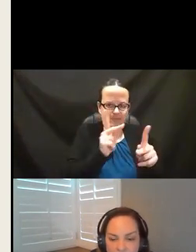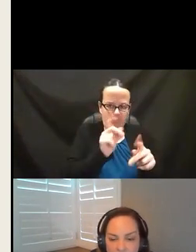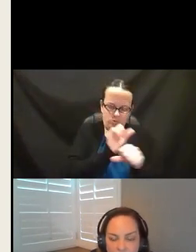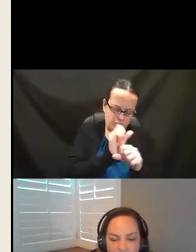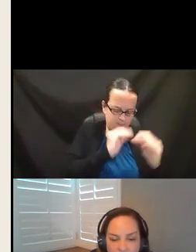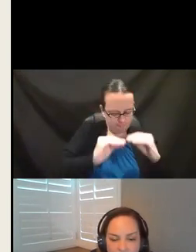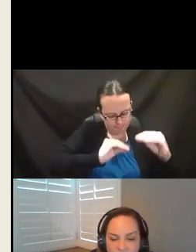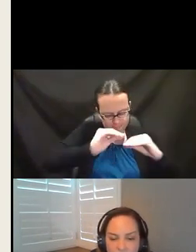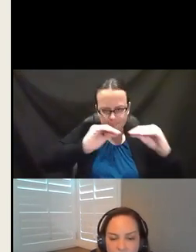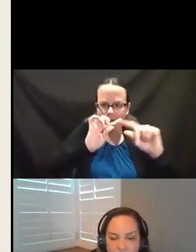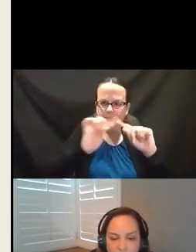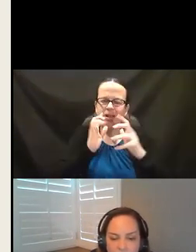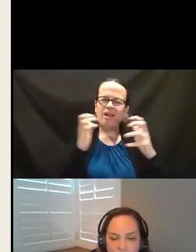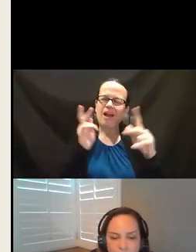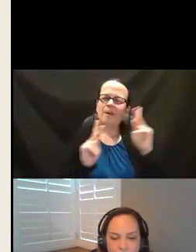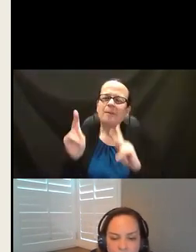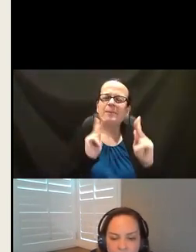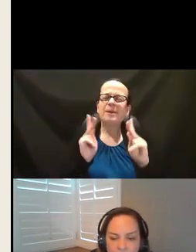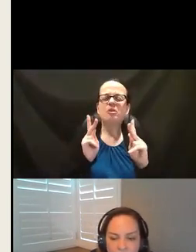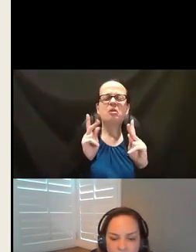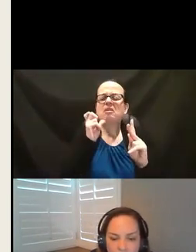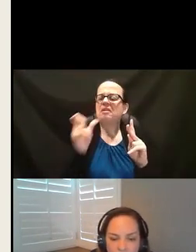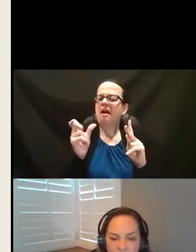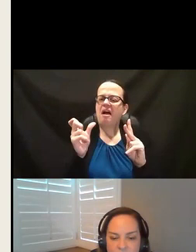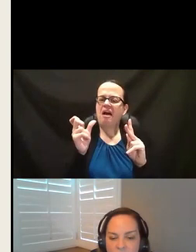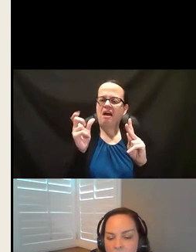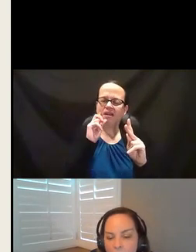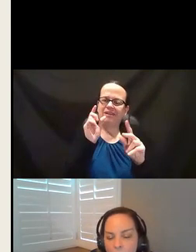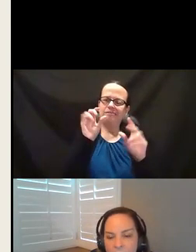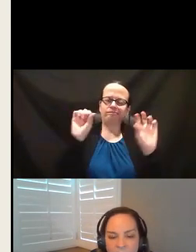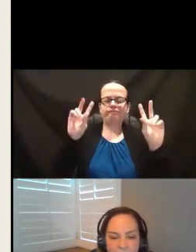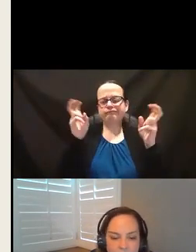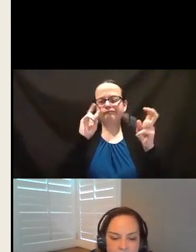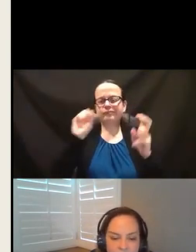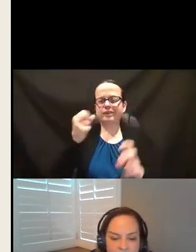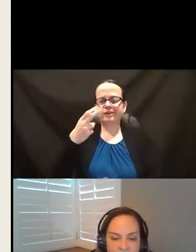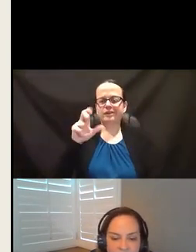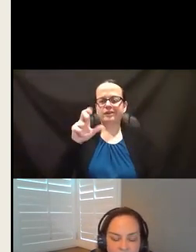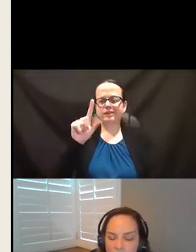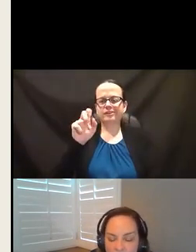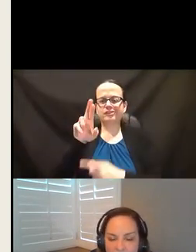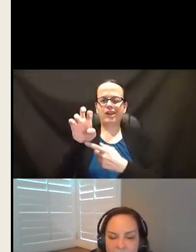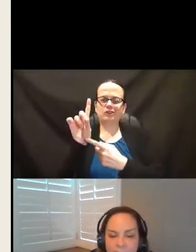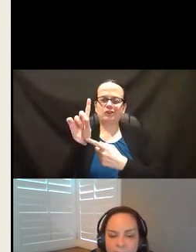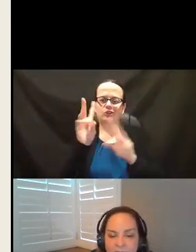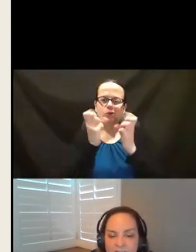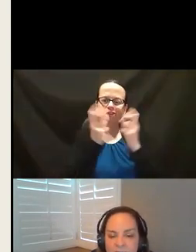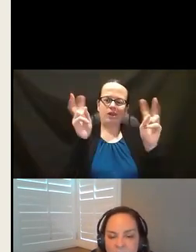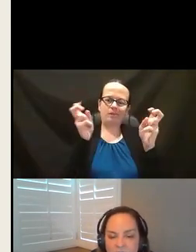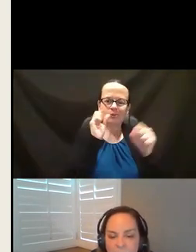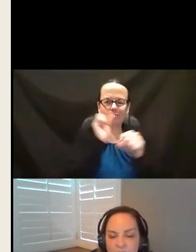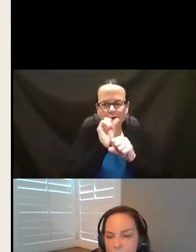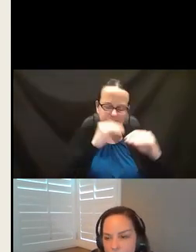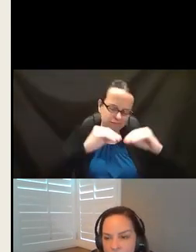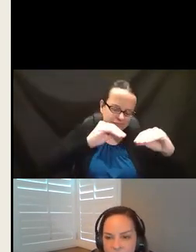of them and a lot of folks are no longer in the sheltered workshops. We have monthly or weekly Ask the